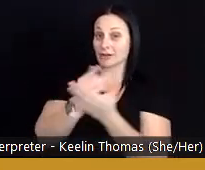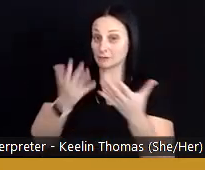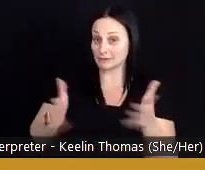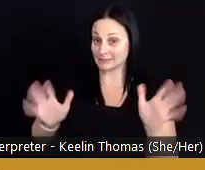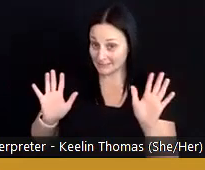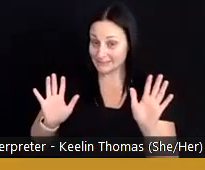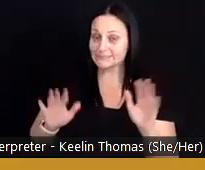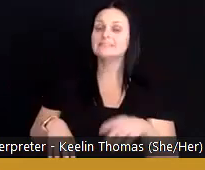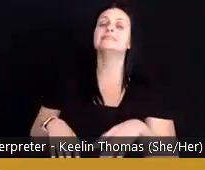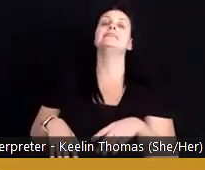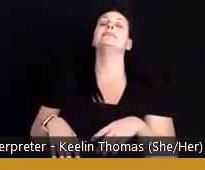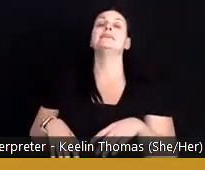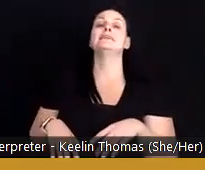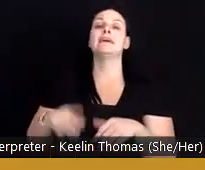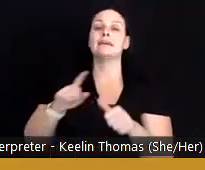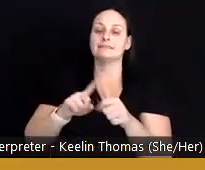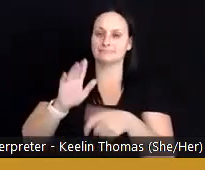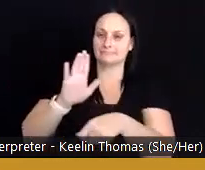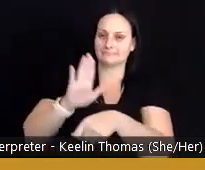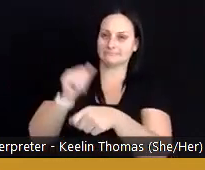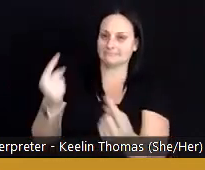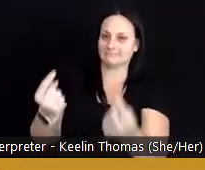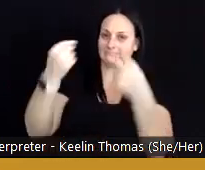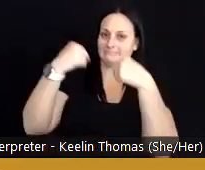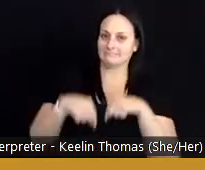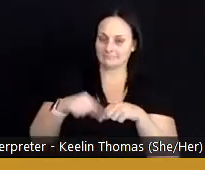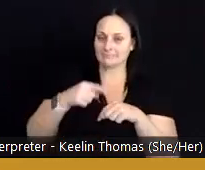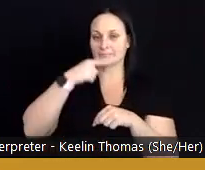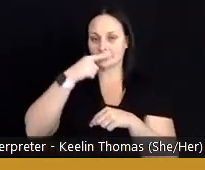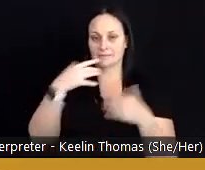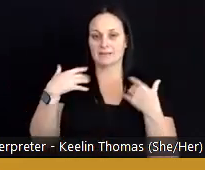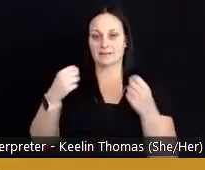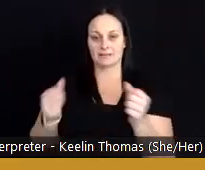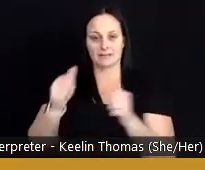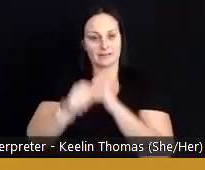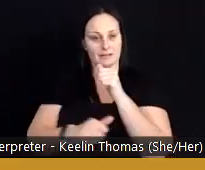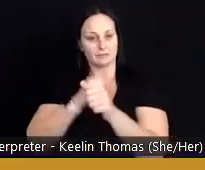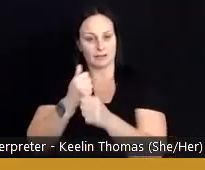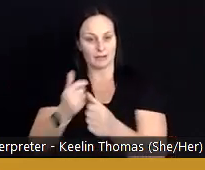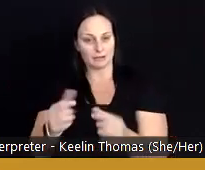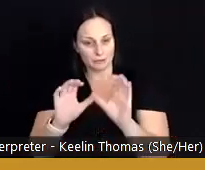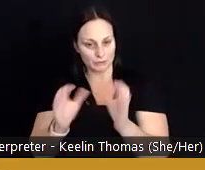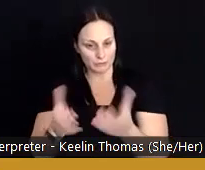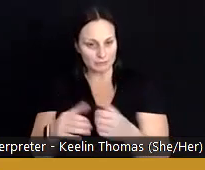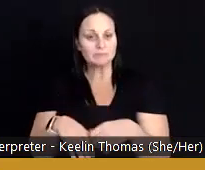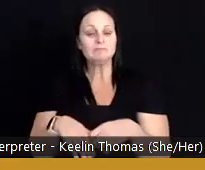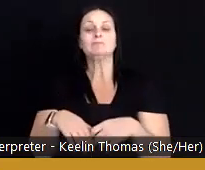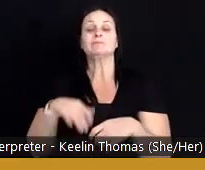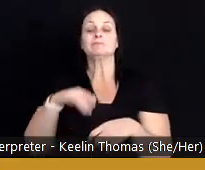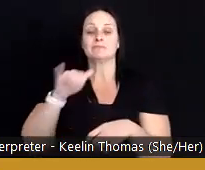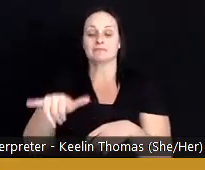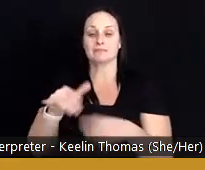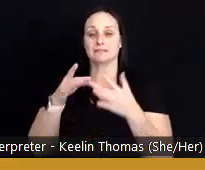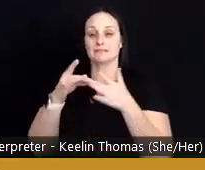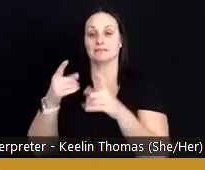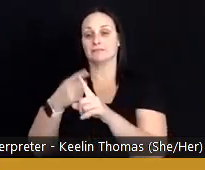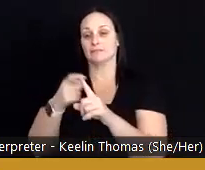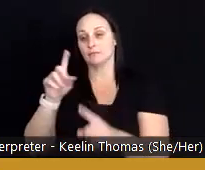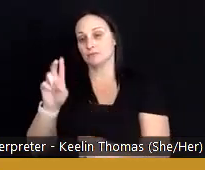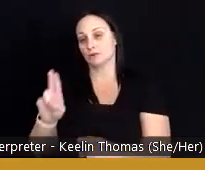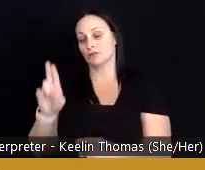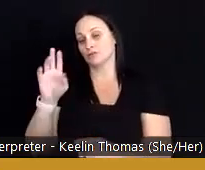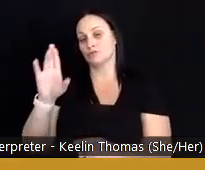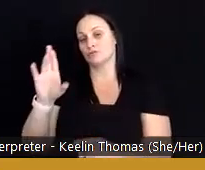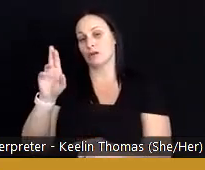and call you into our new public health alumni group, which is being shepherded by Dr. Robert Kaplan.